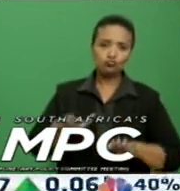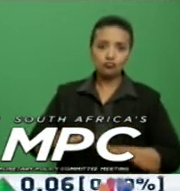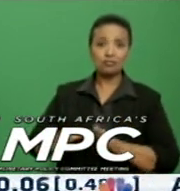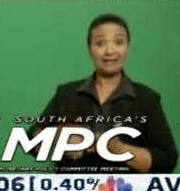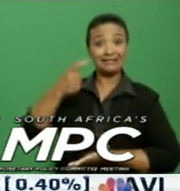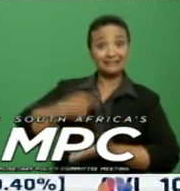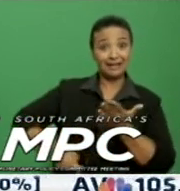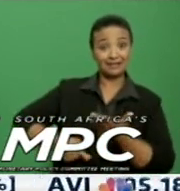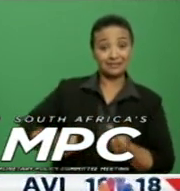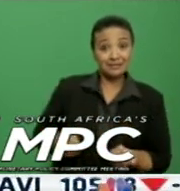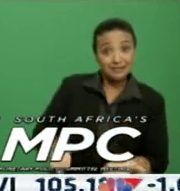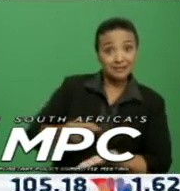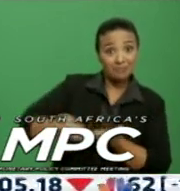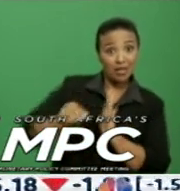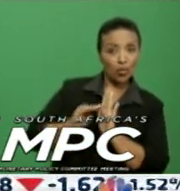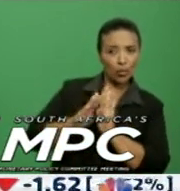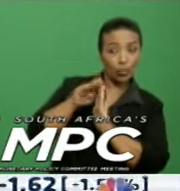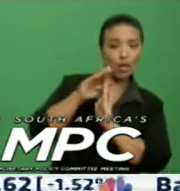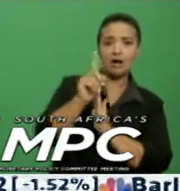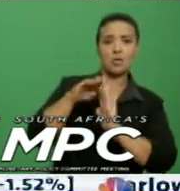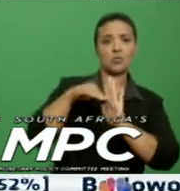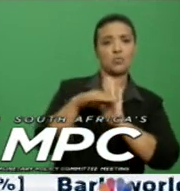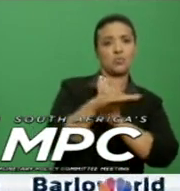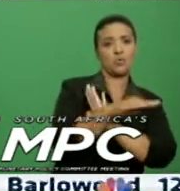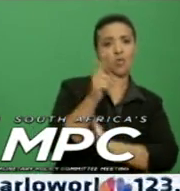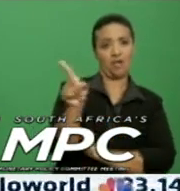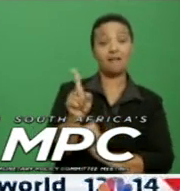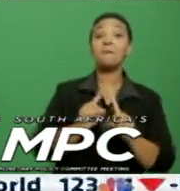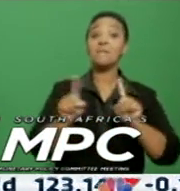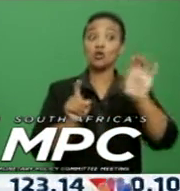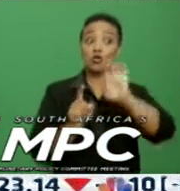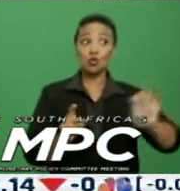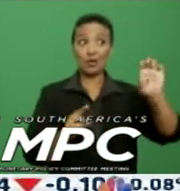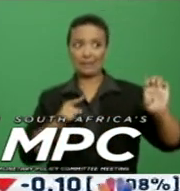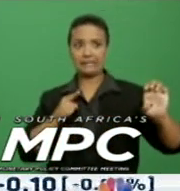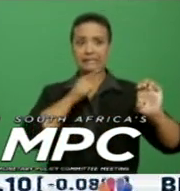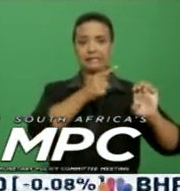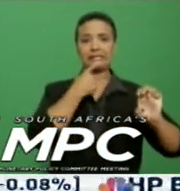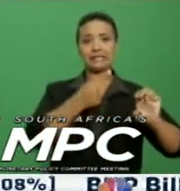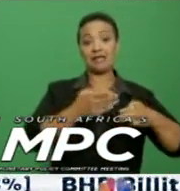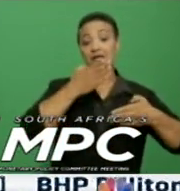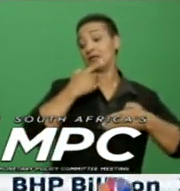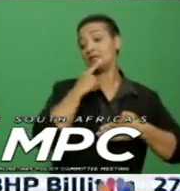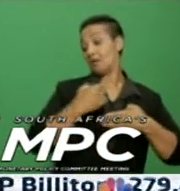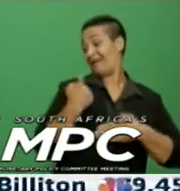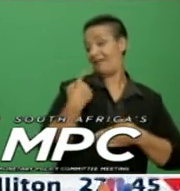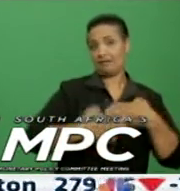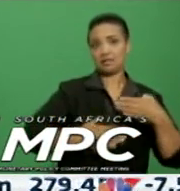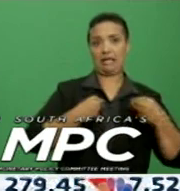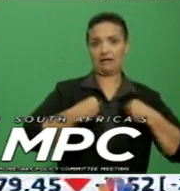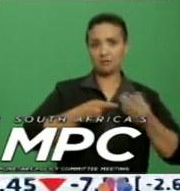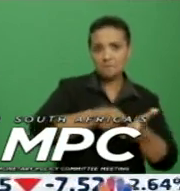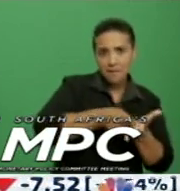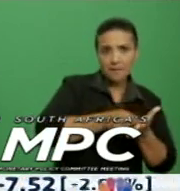hikes. Although the European Central Bank ended its asset purchase programme in December, it has